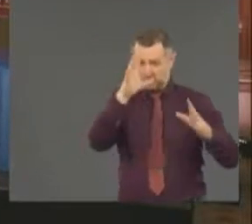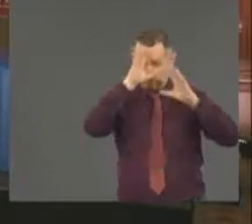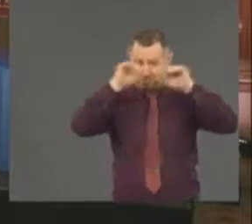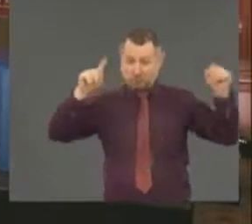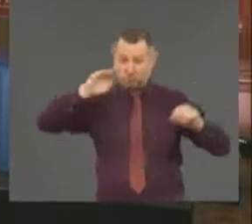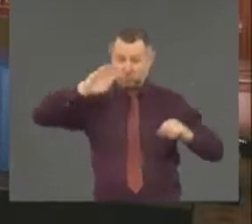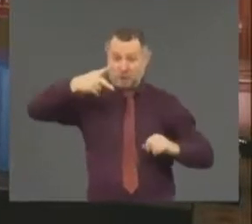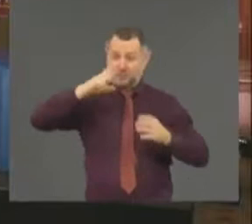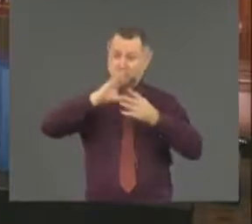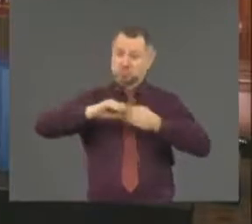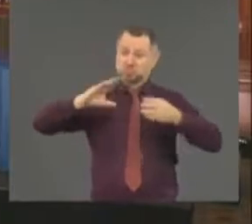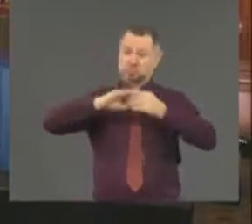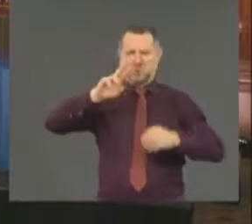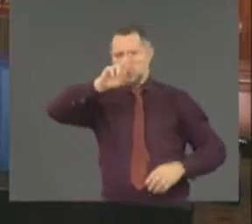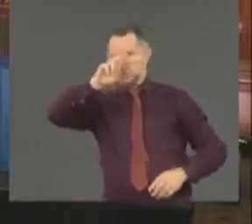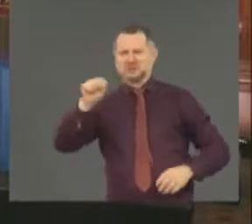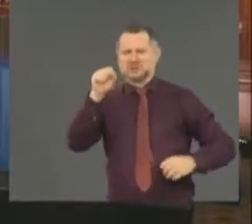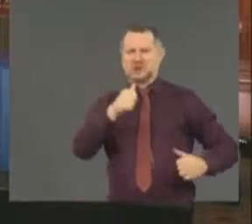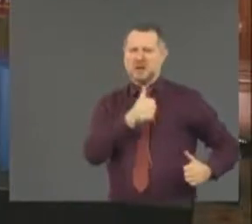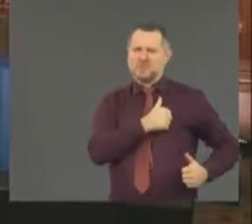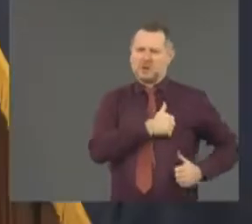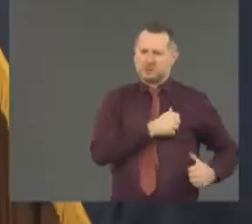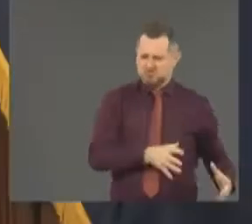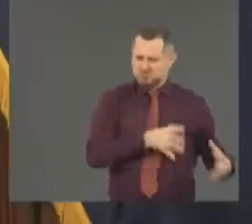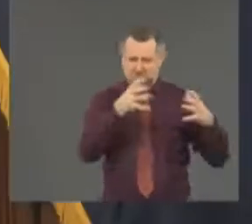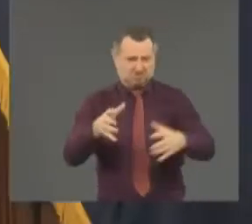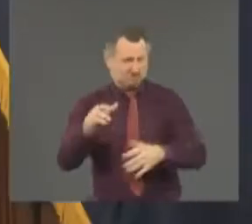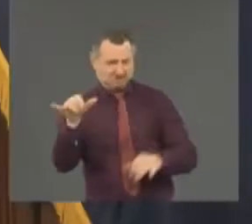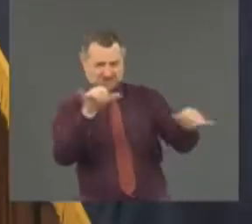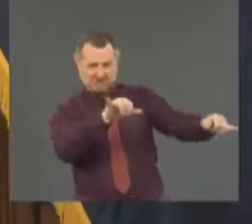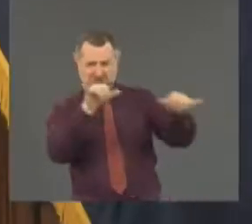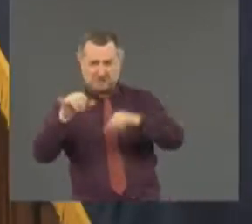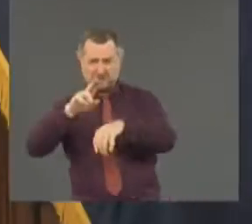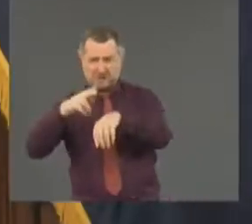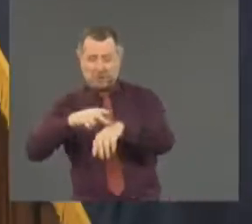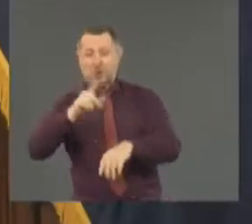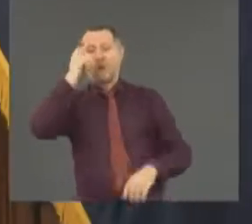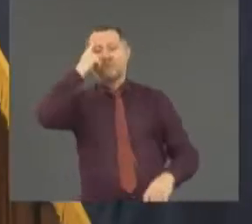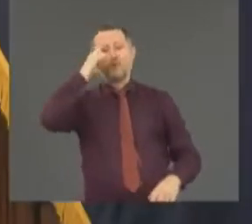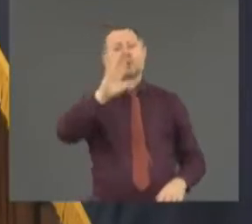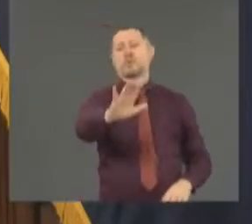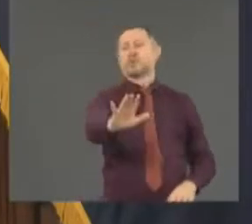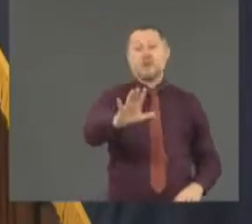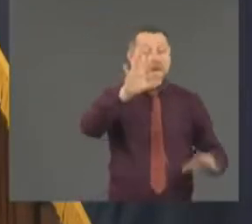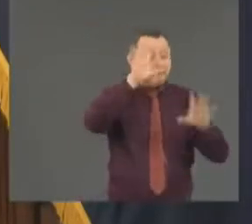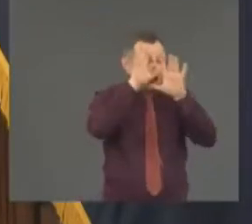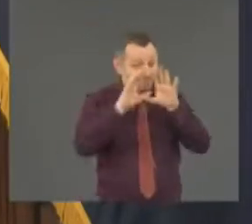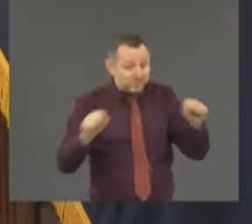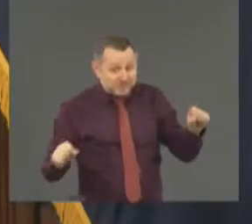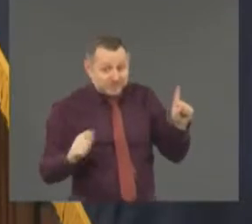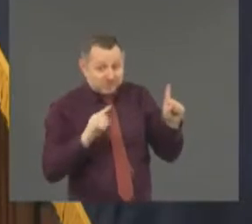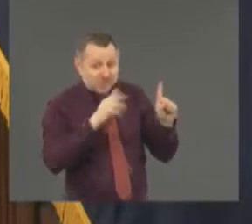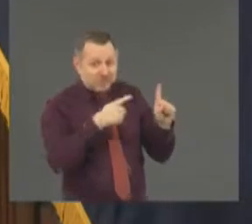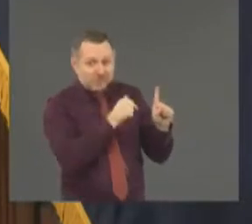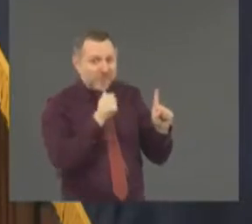U.S. military come into states? Yeah, I think what the president was saying was